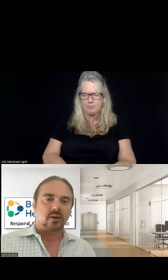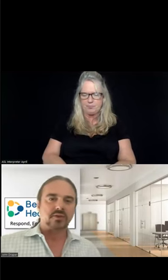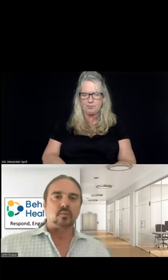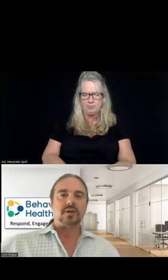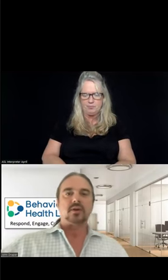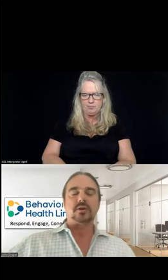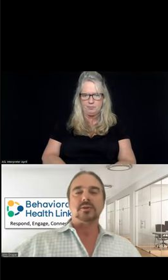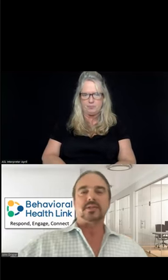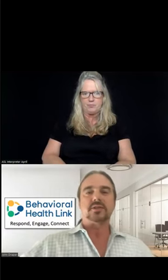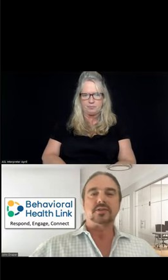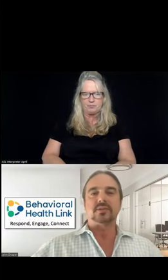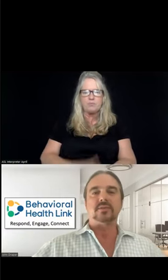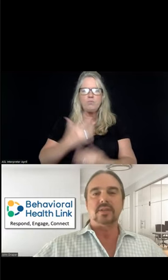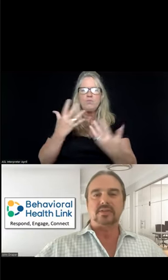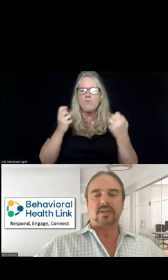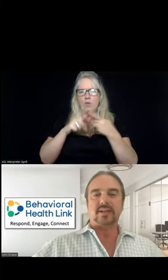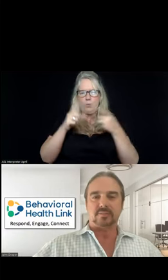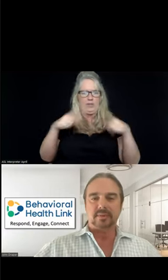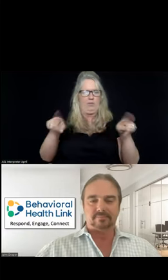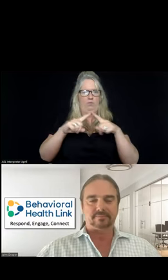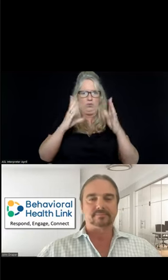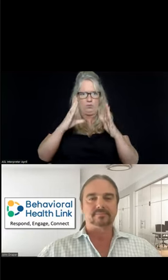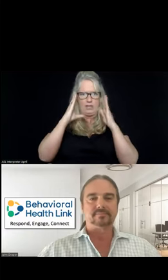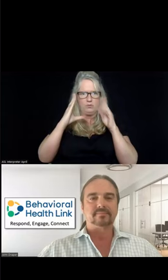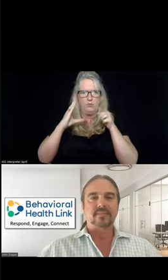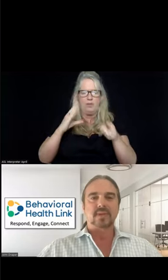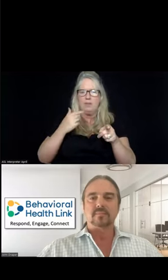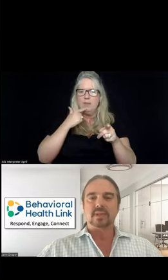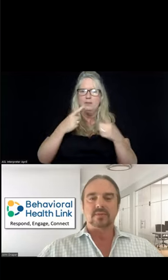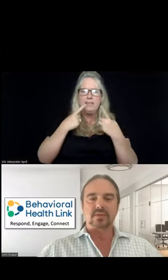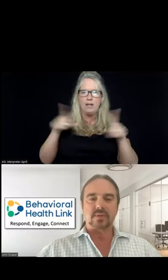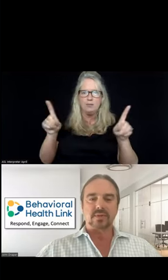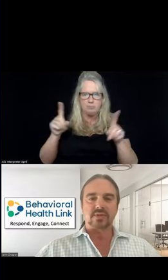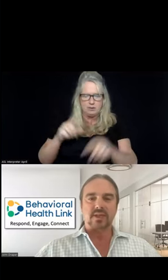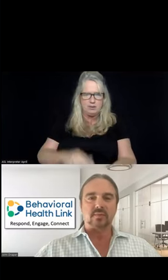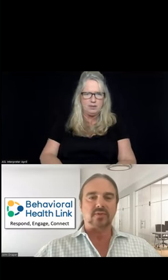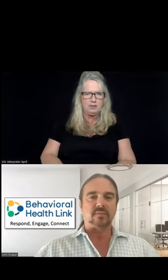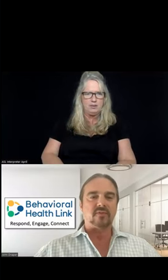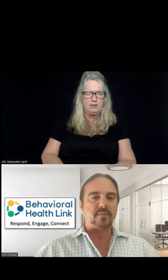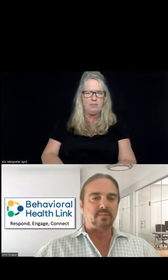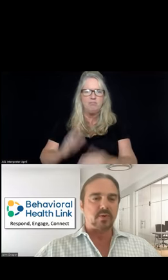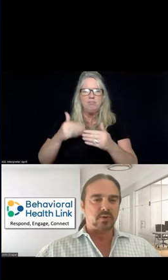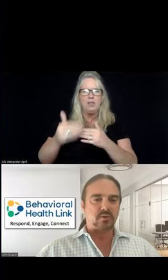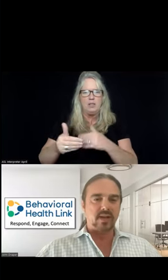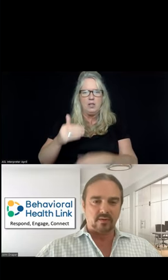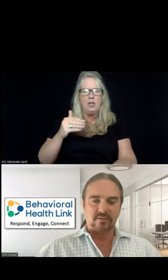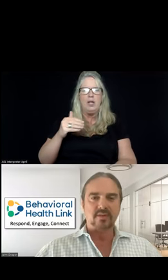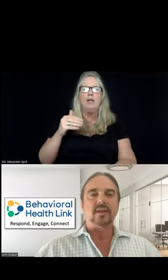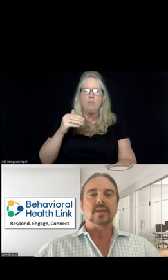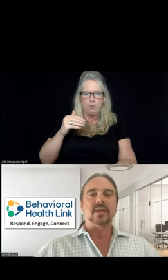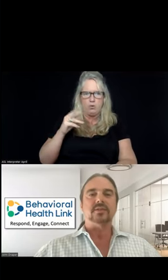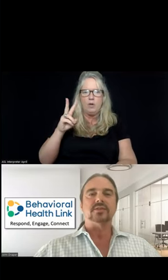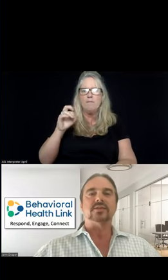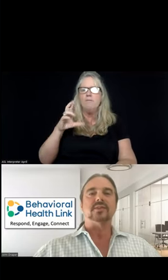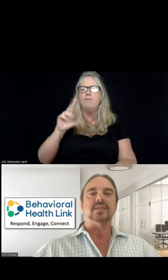I also wanted to call your attention to this announcement. I believe this one, this next one is from Vibrant Emotional Health,